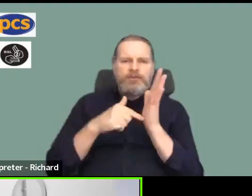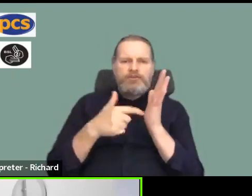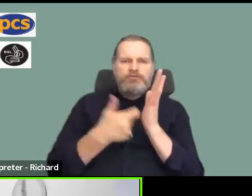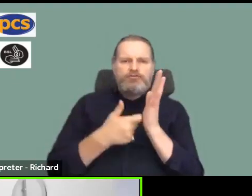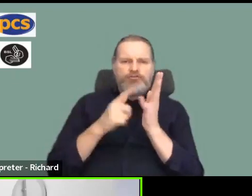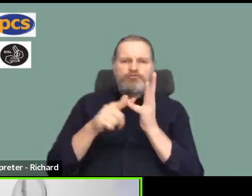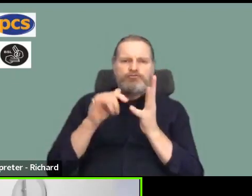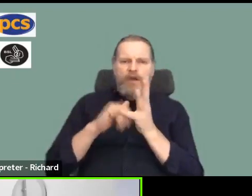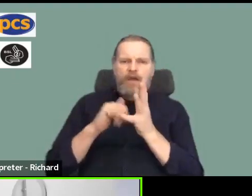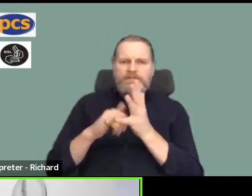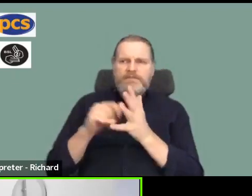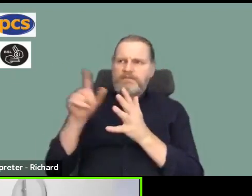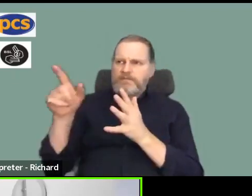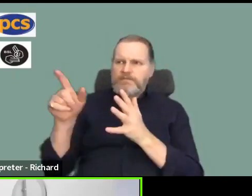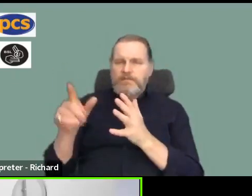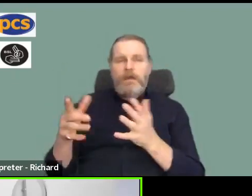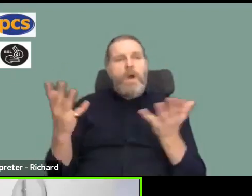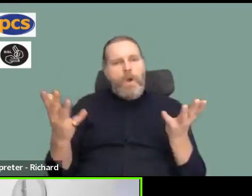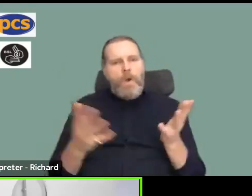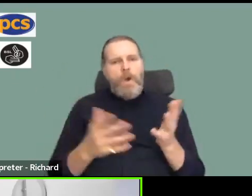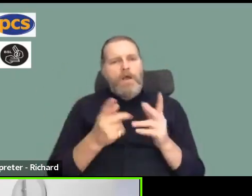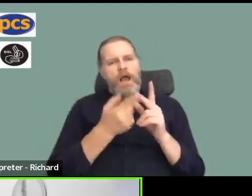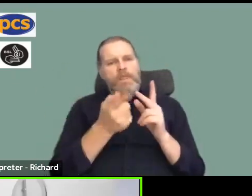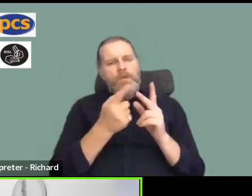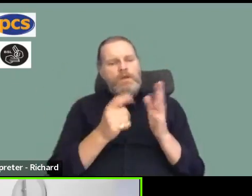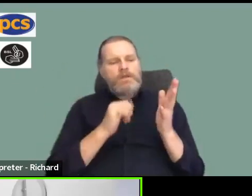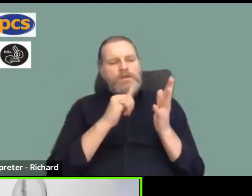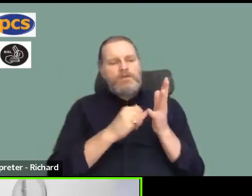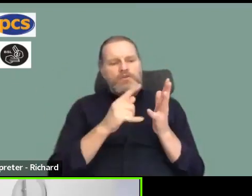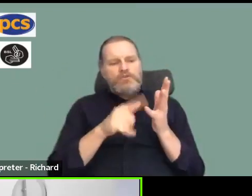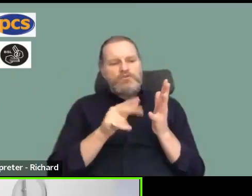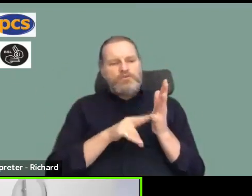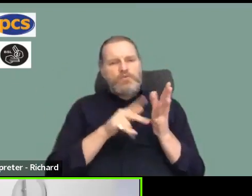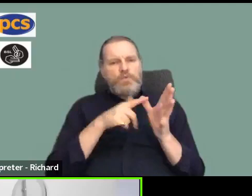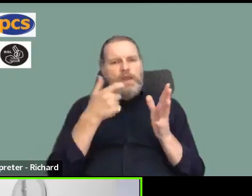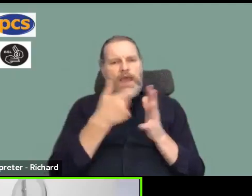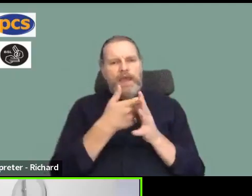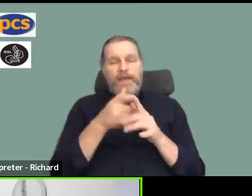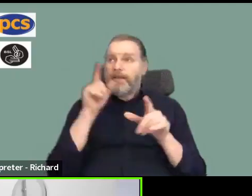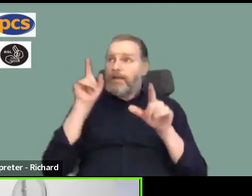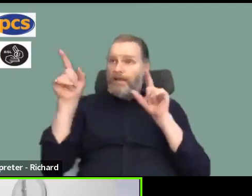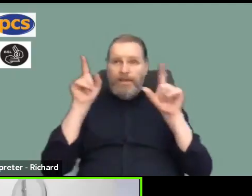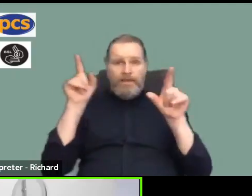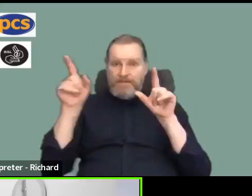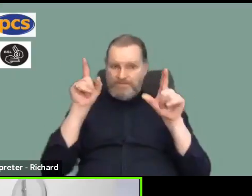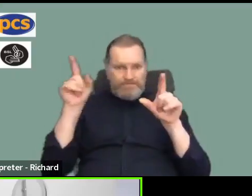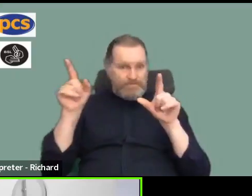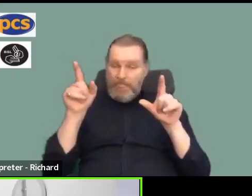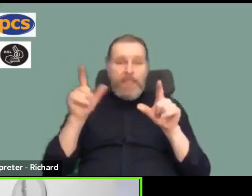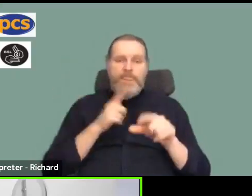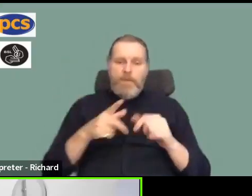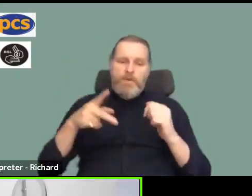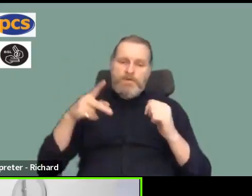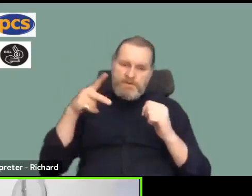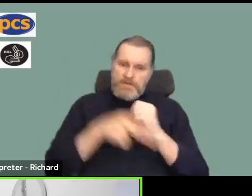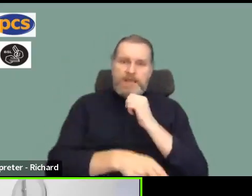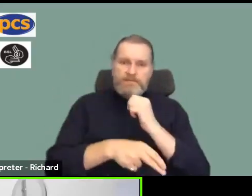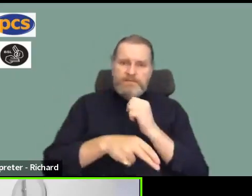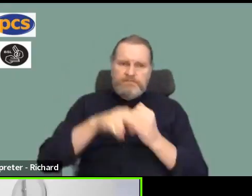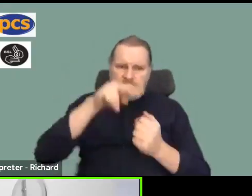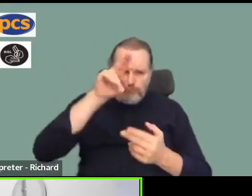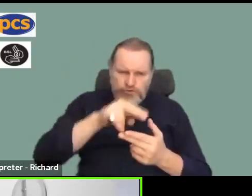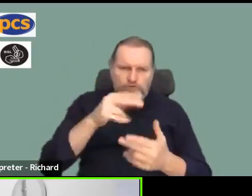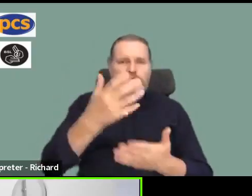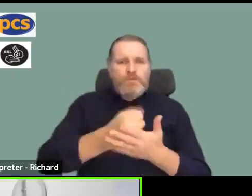Sunak that wins the Tory leadership election, there's no doubt that both will be coming for us and for public